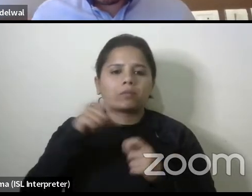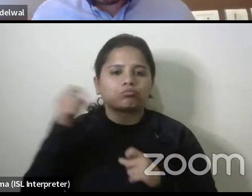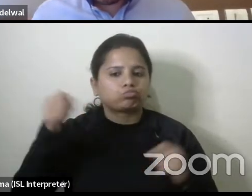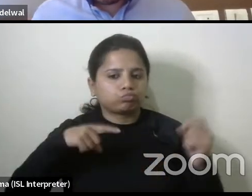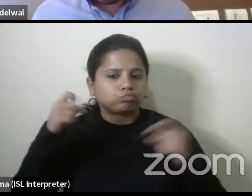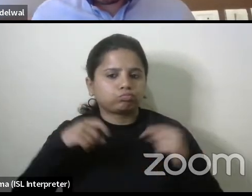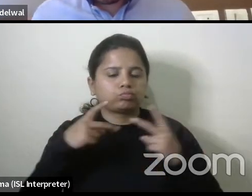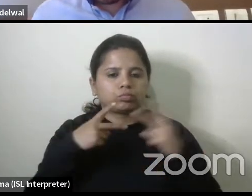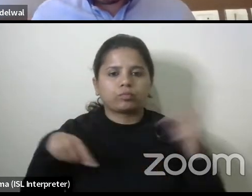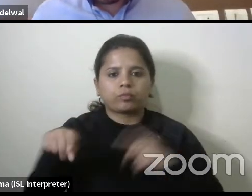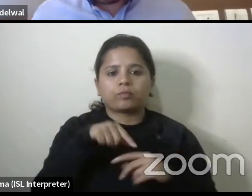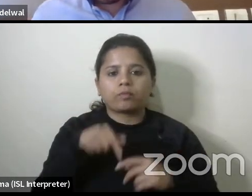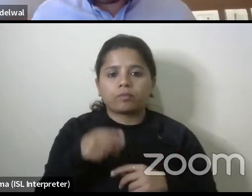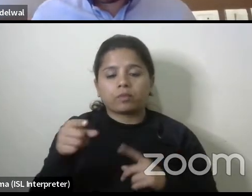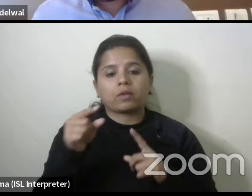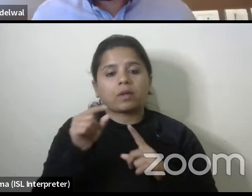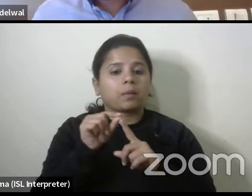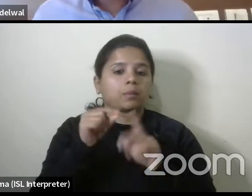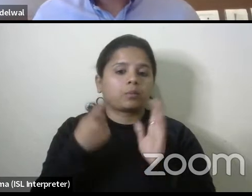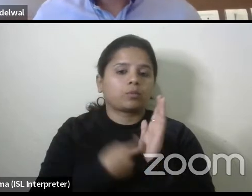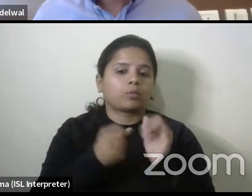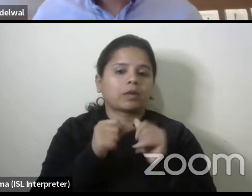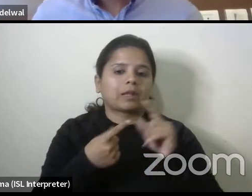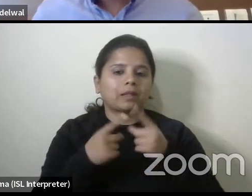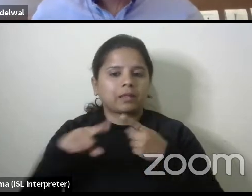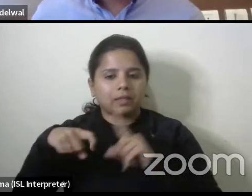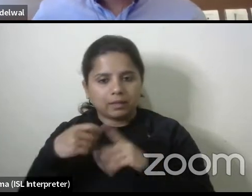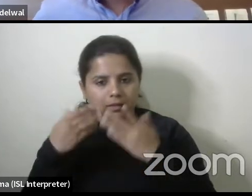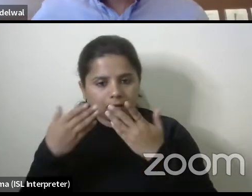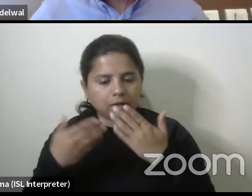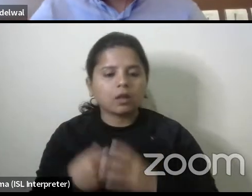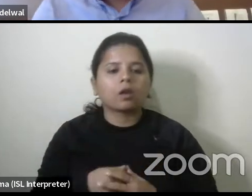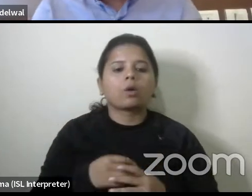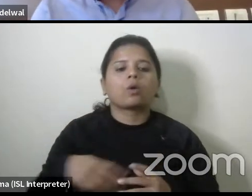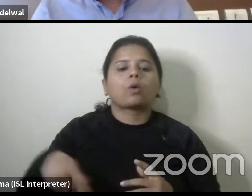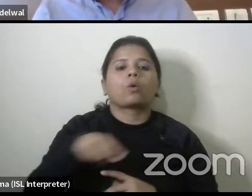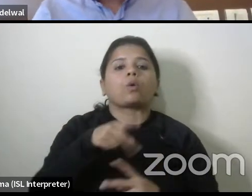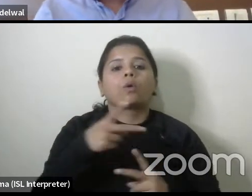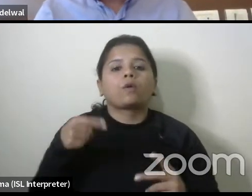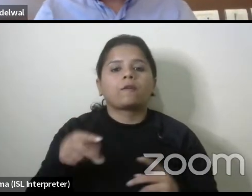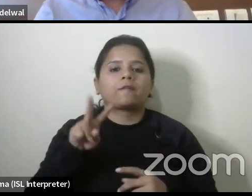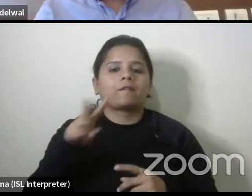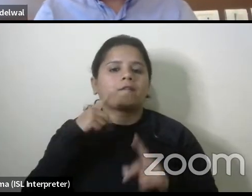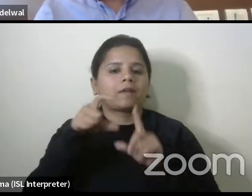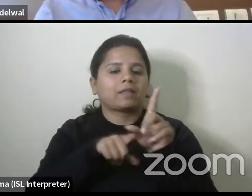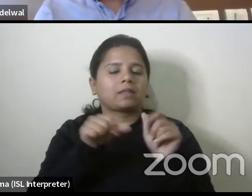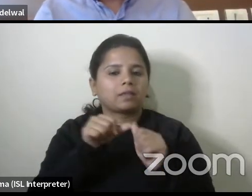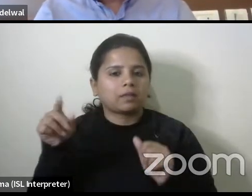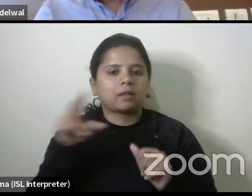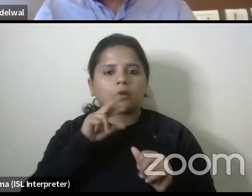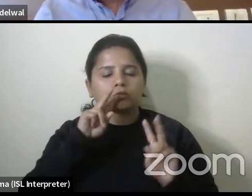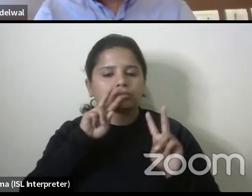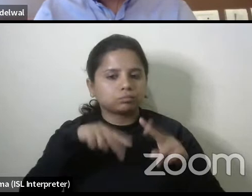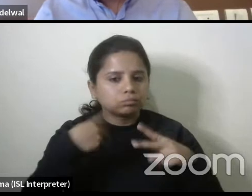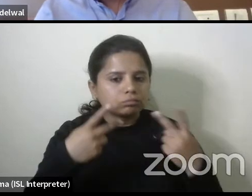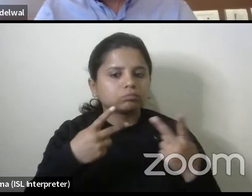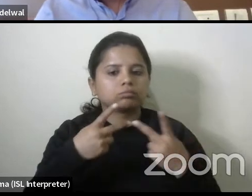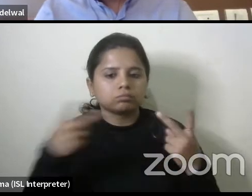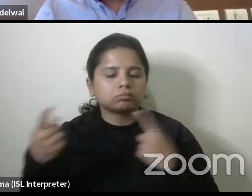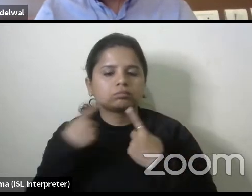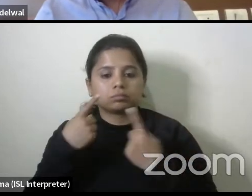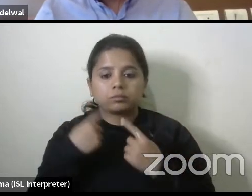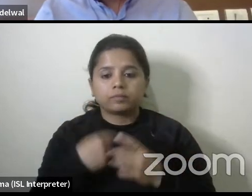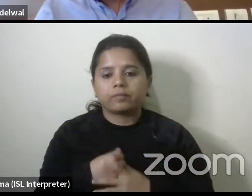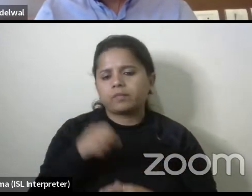made by pratik and uh the you know counter by vidya of sorts but uh yeah